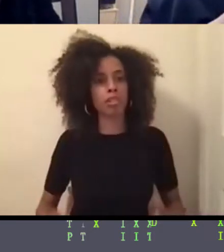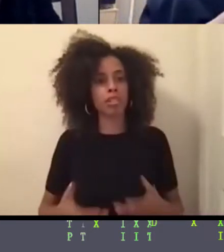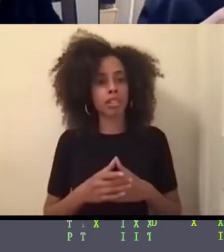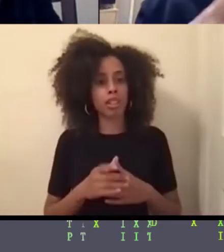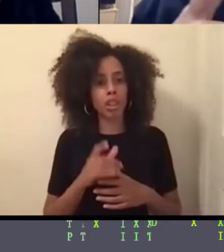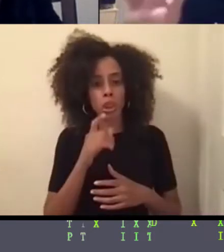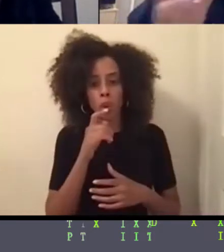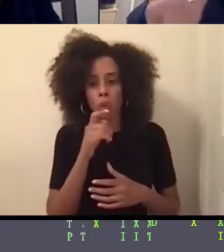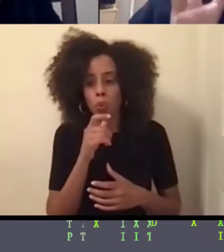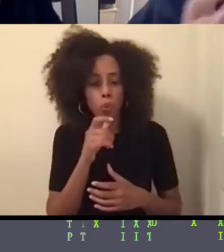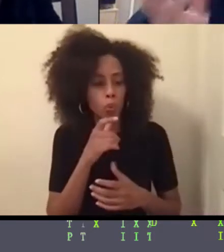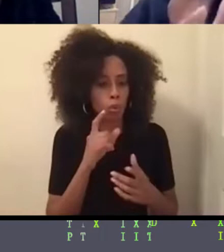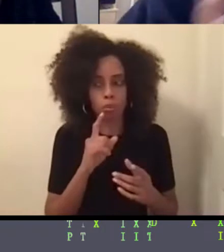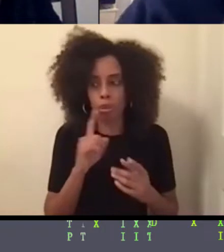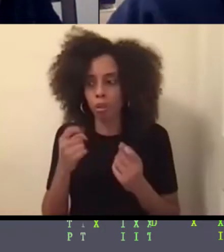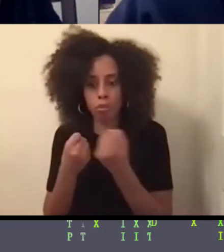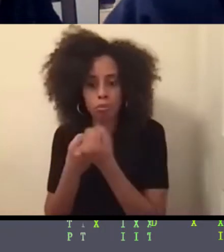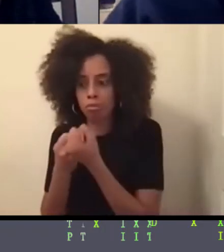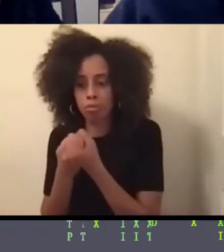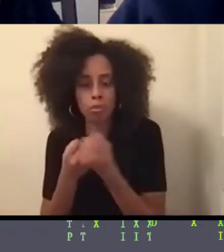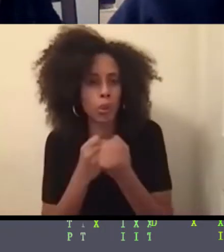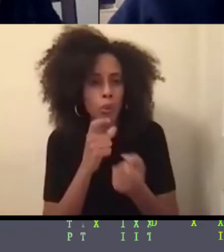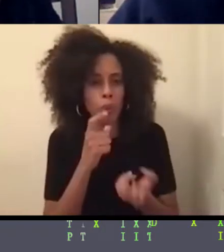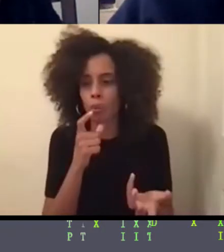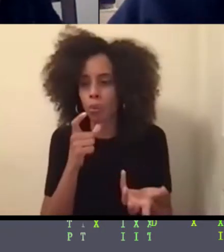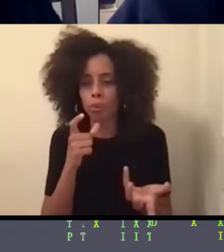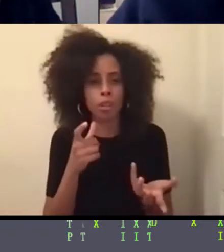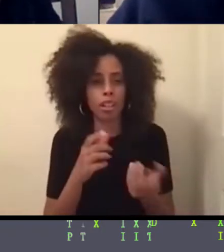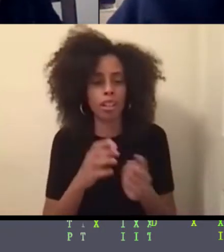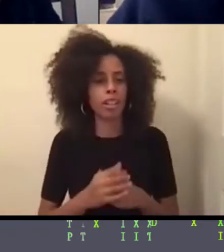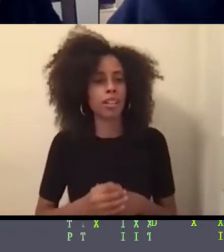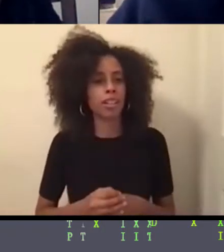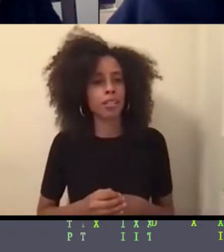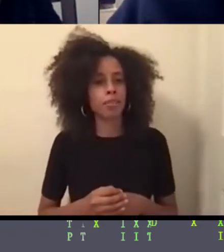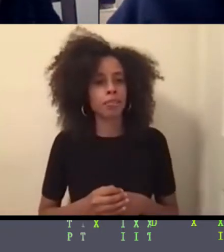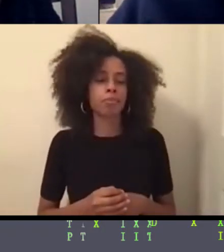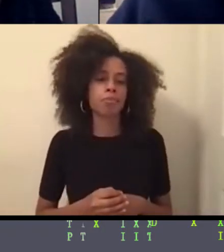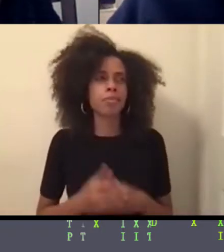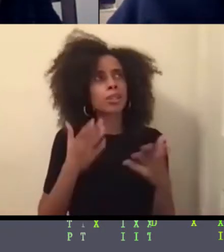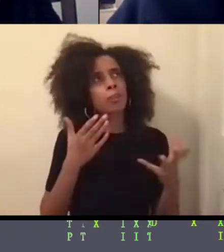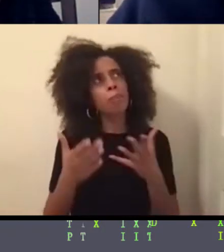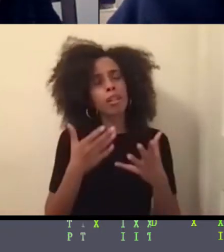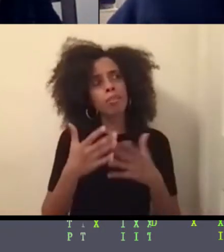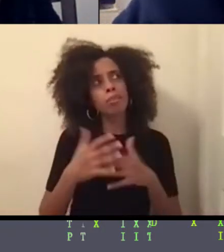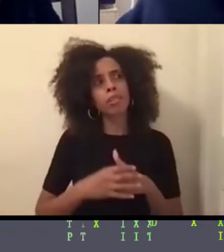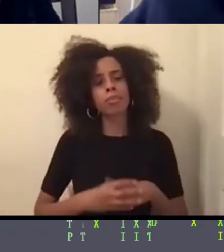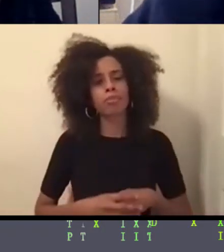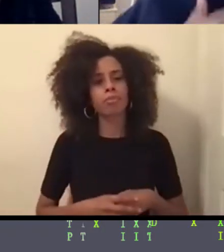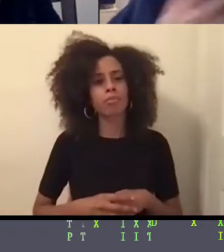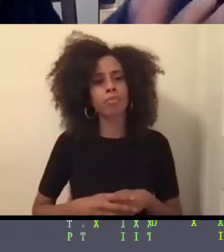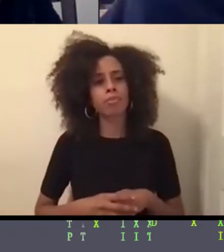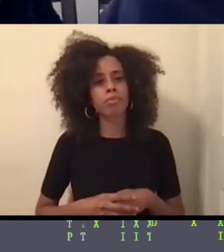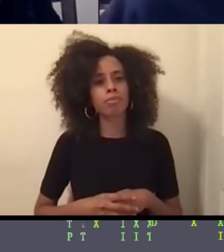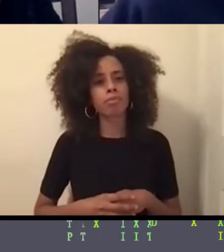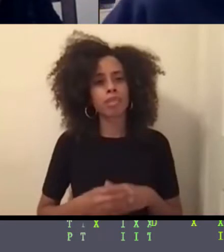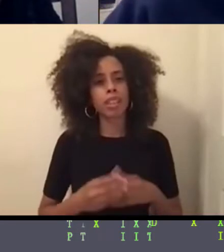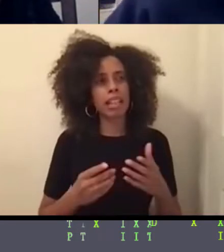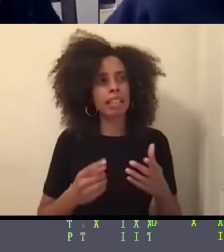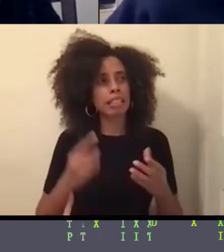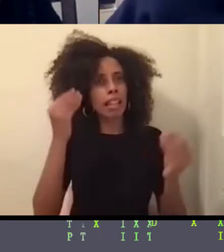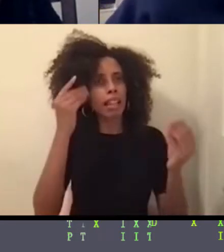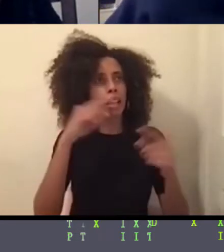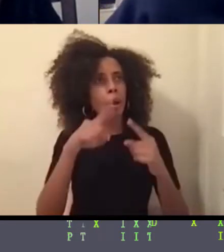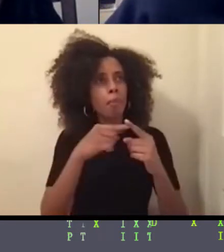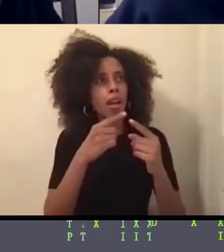do I lean on? I don't, so I, so perhaps, um, maybe it's, uh, just thinking about resilience and, and how